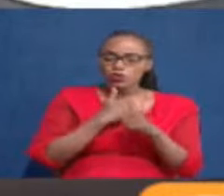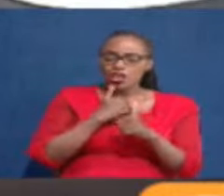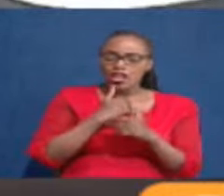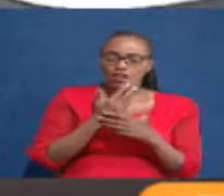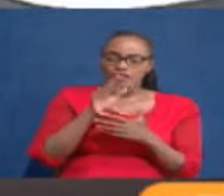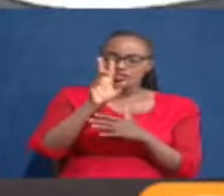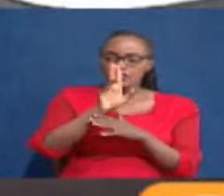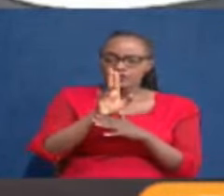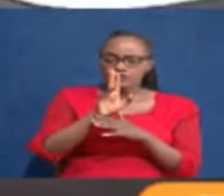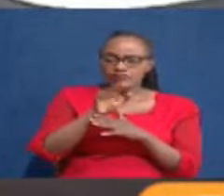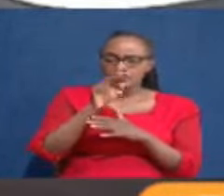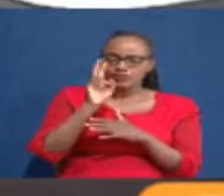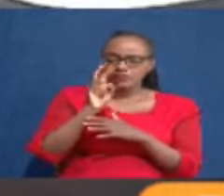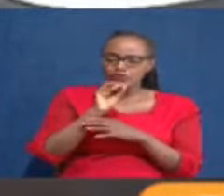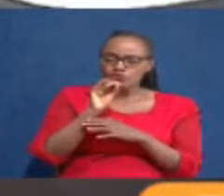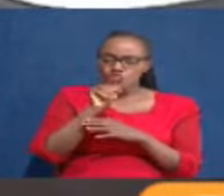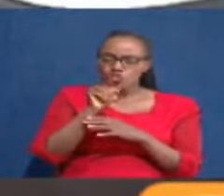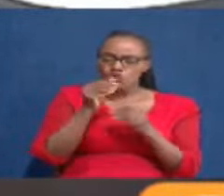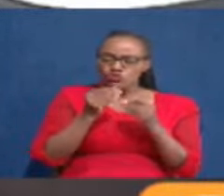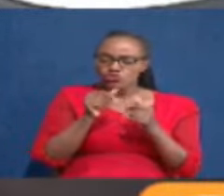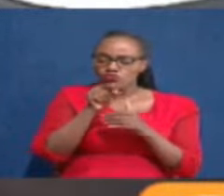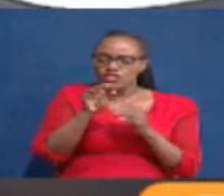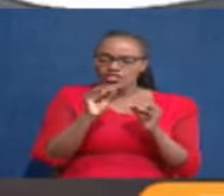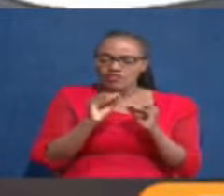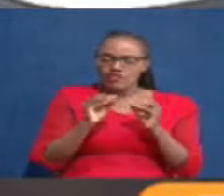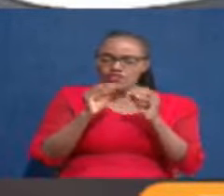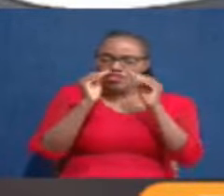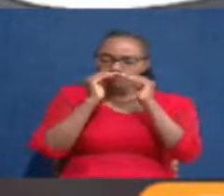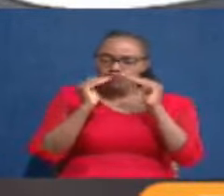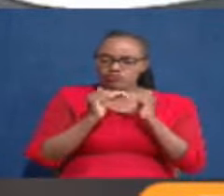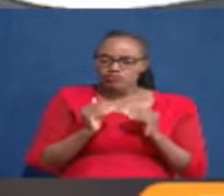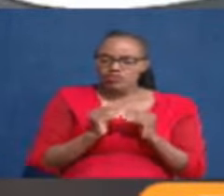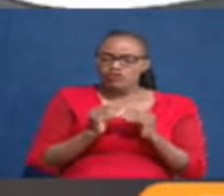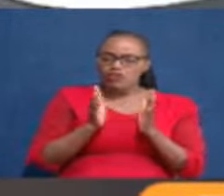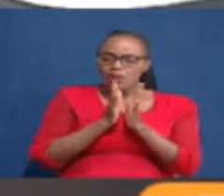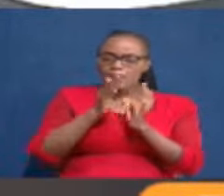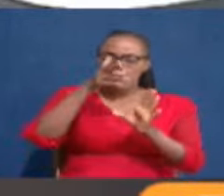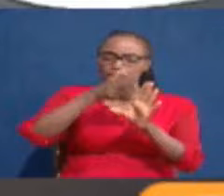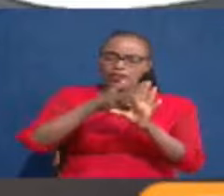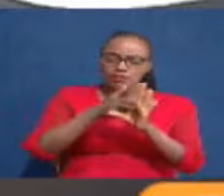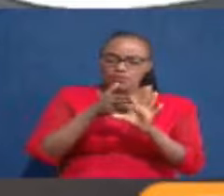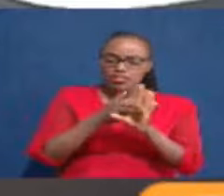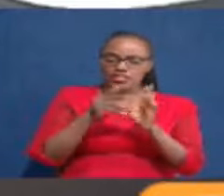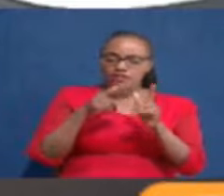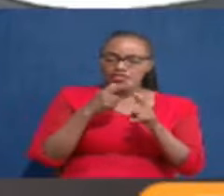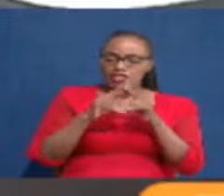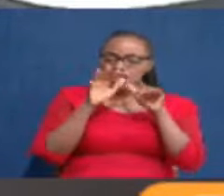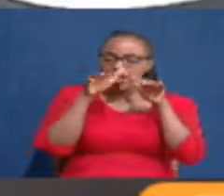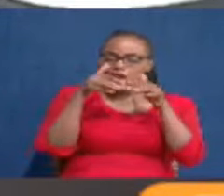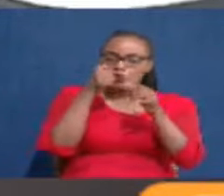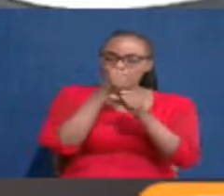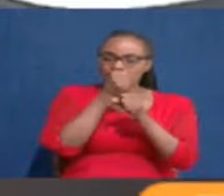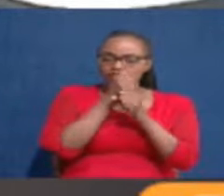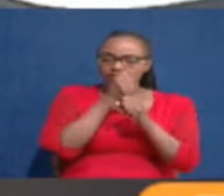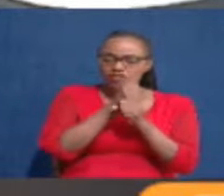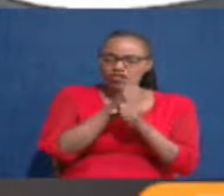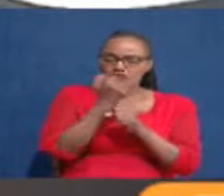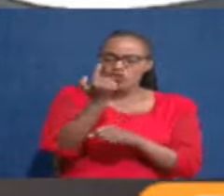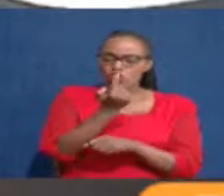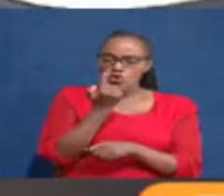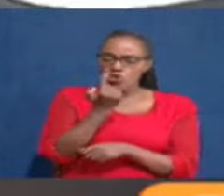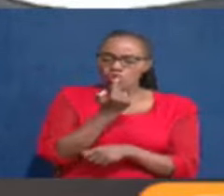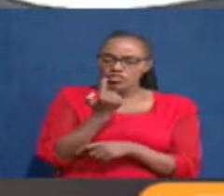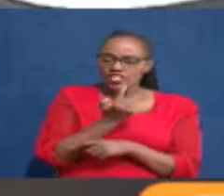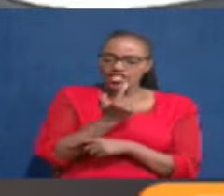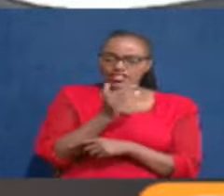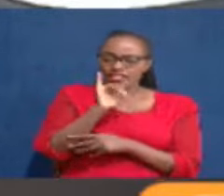flesh out is particularly that the threshold of public participation and how that is adopted in our law making processes and by the way it not just with laws